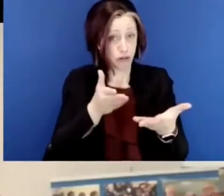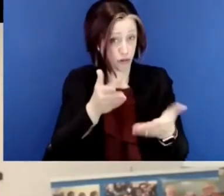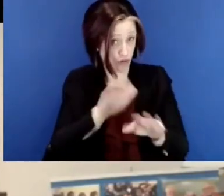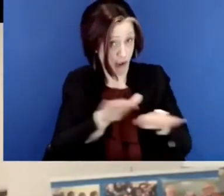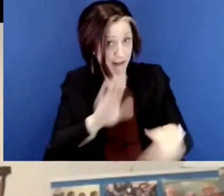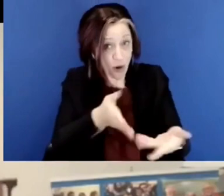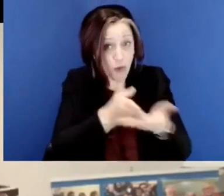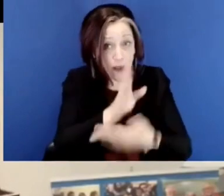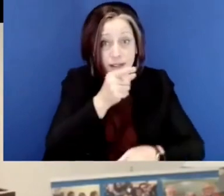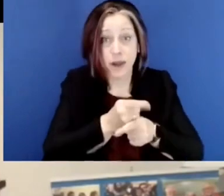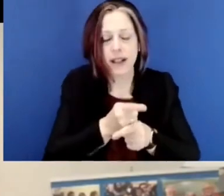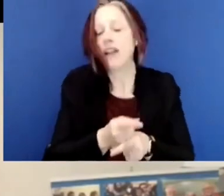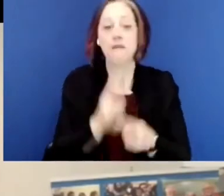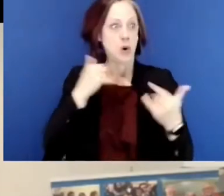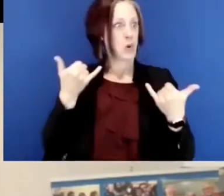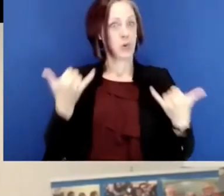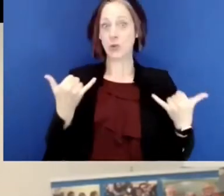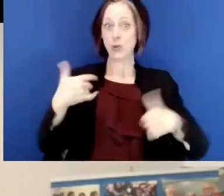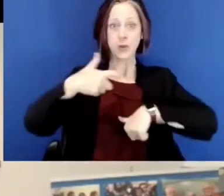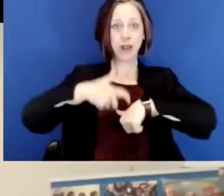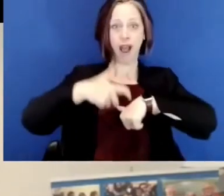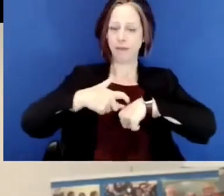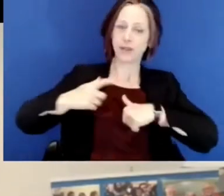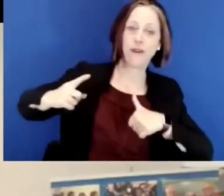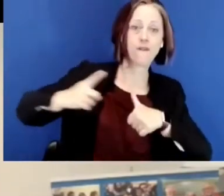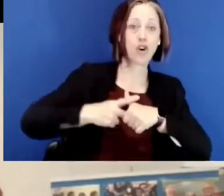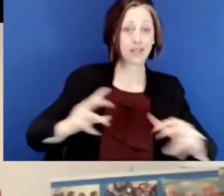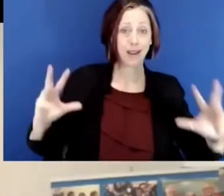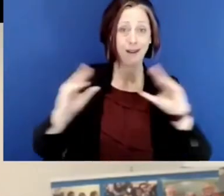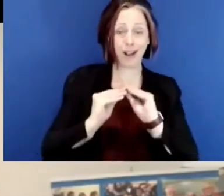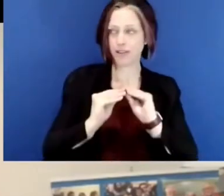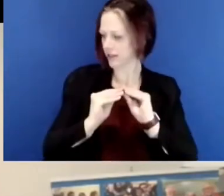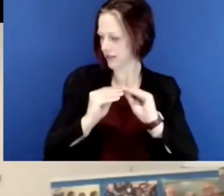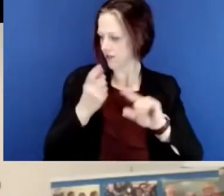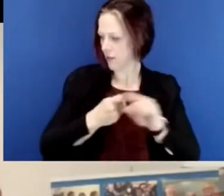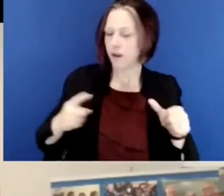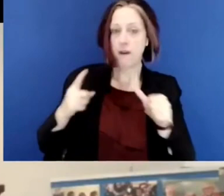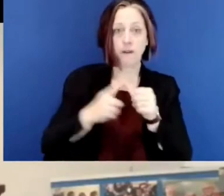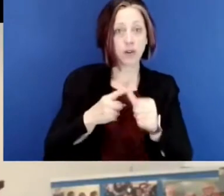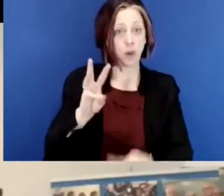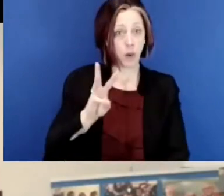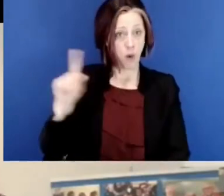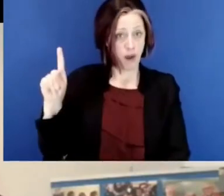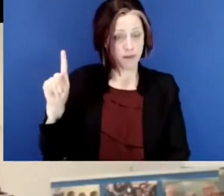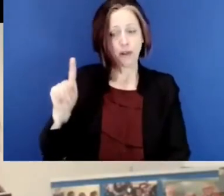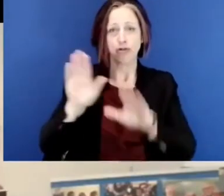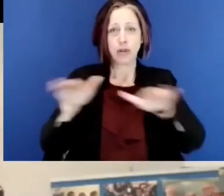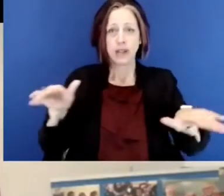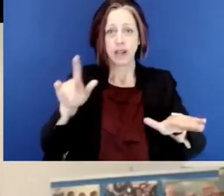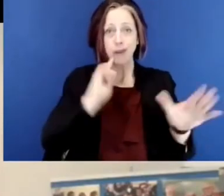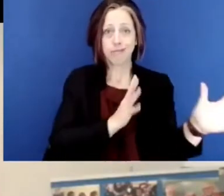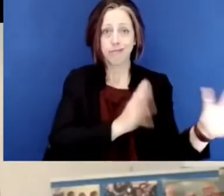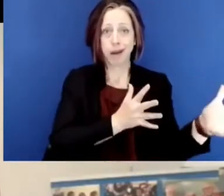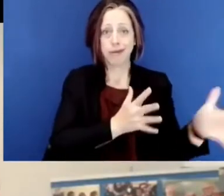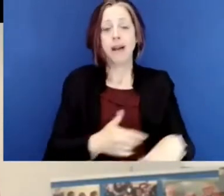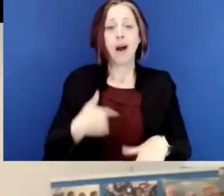convention on the rights of the child. Uh, we're in a new era. Uh, the first convention was coming out of the first world war.